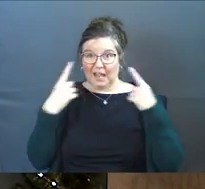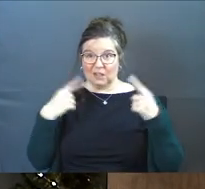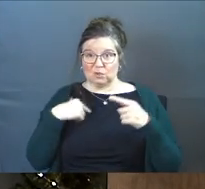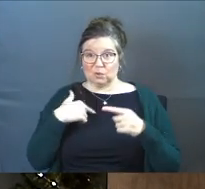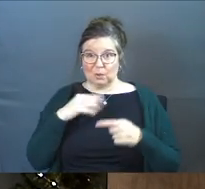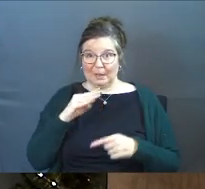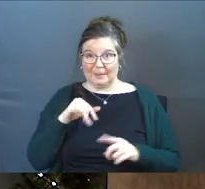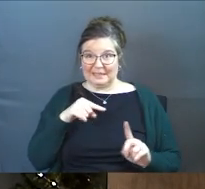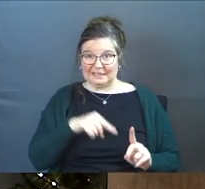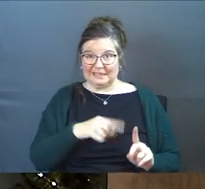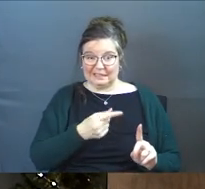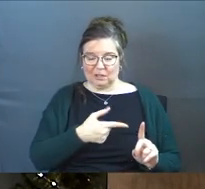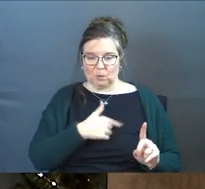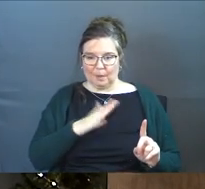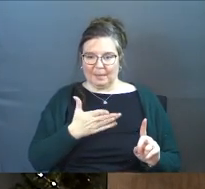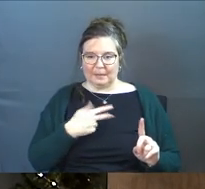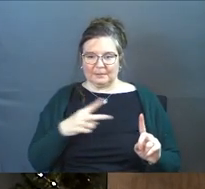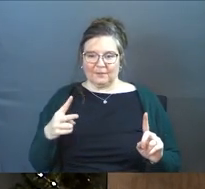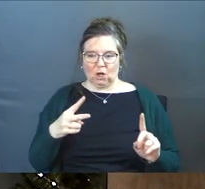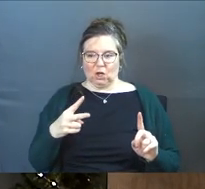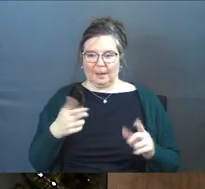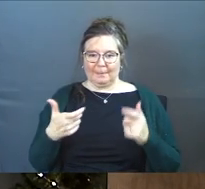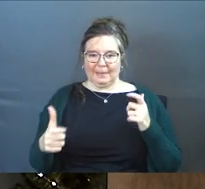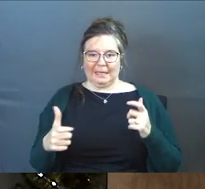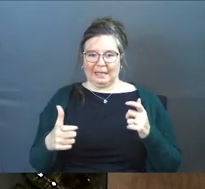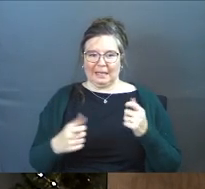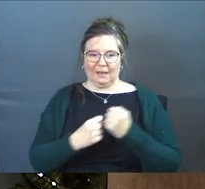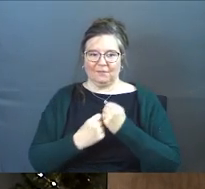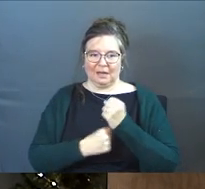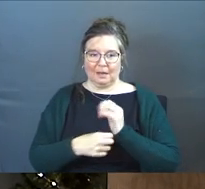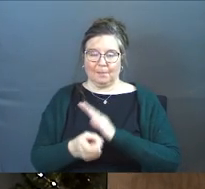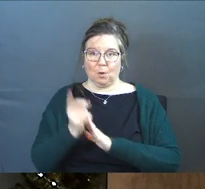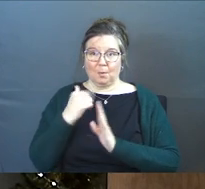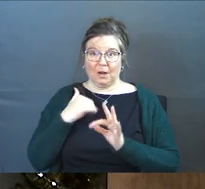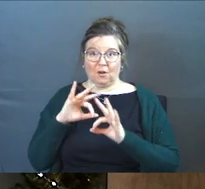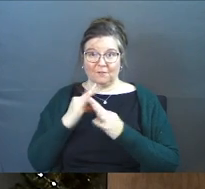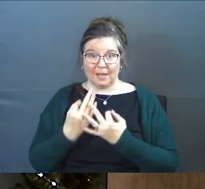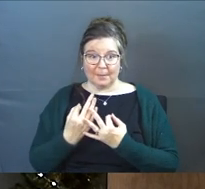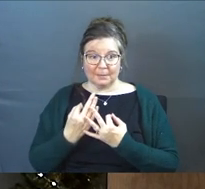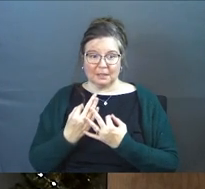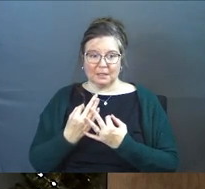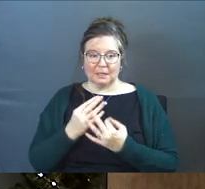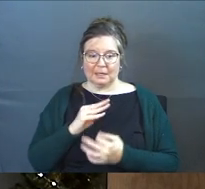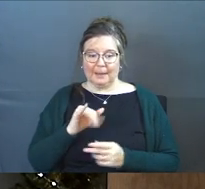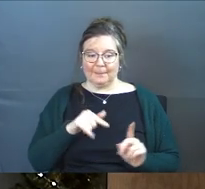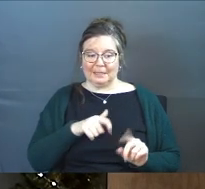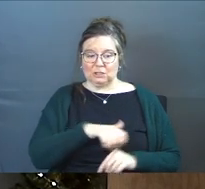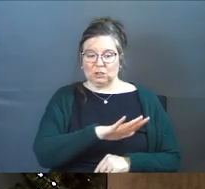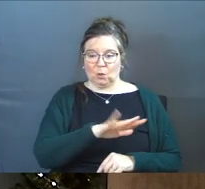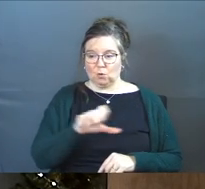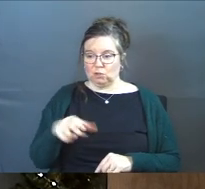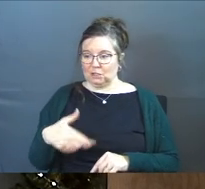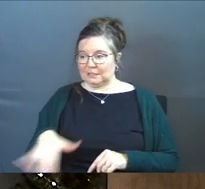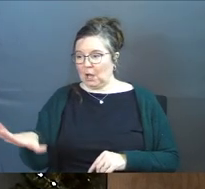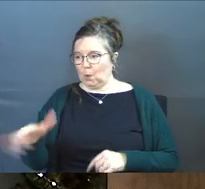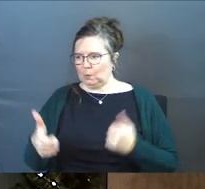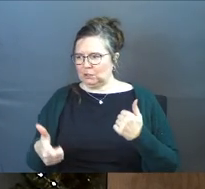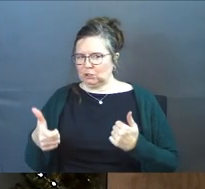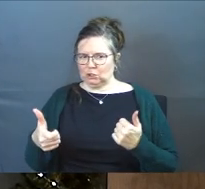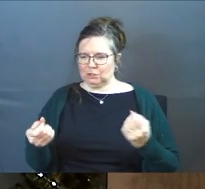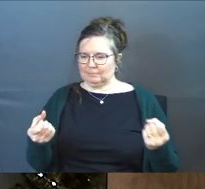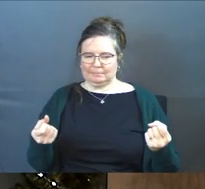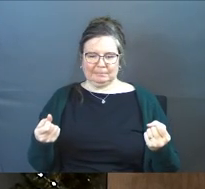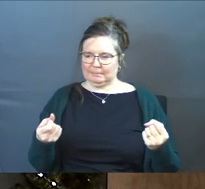allergy to Missy. And so there becomes a very big fundamental moment in our family. Does Missy go or does Josh go?